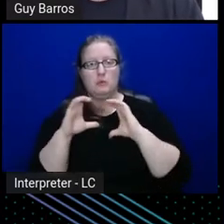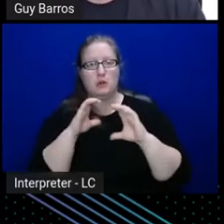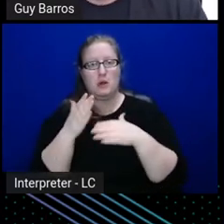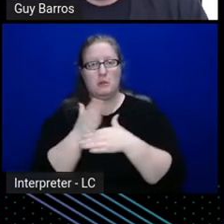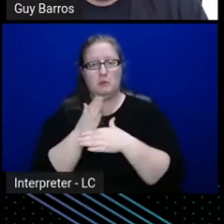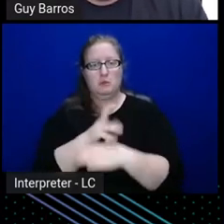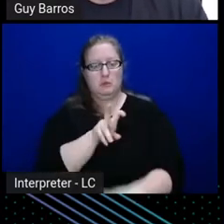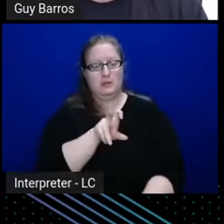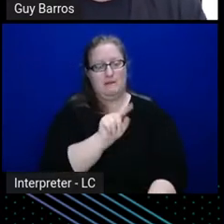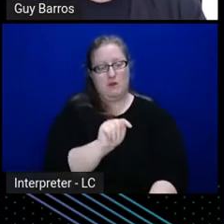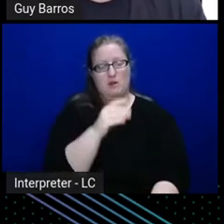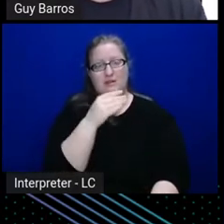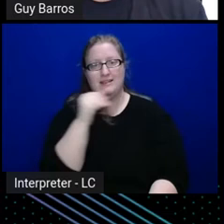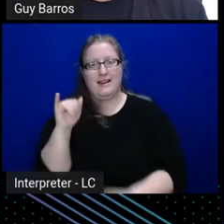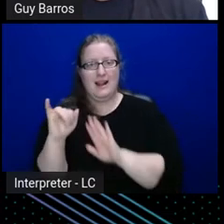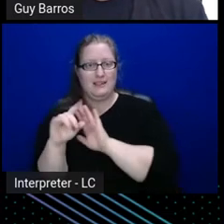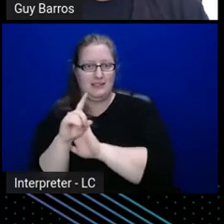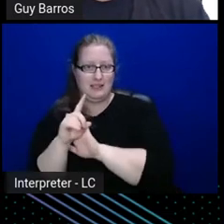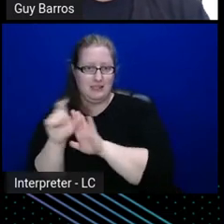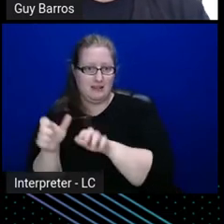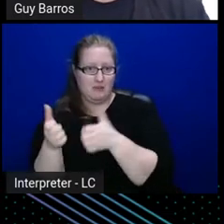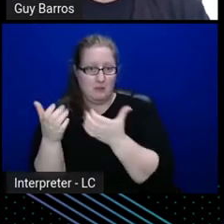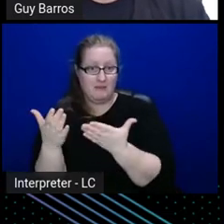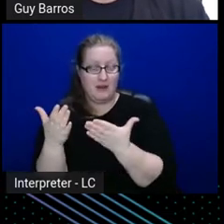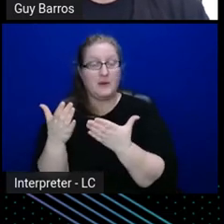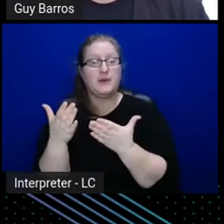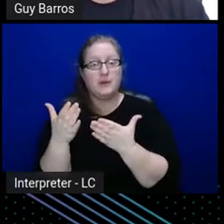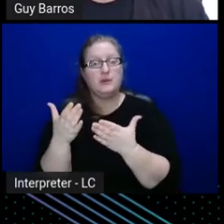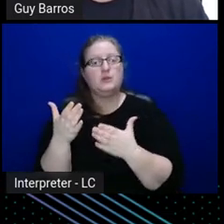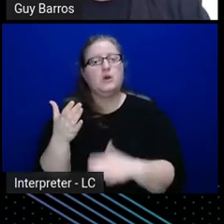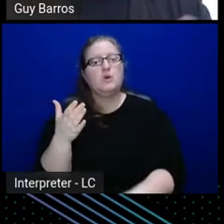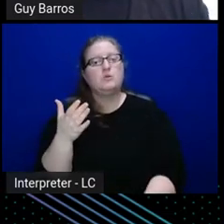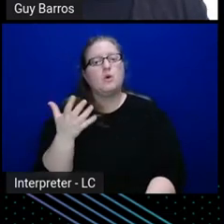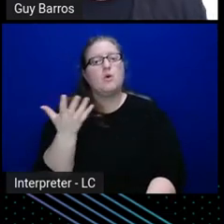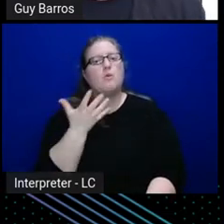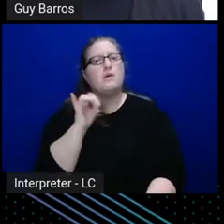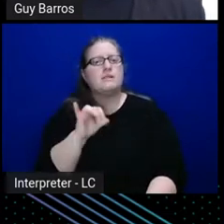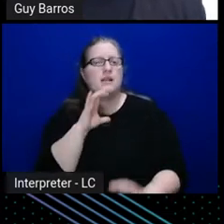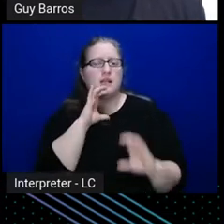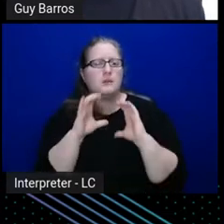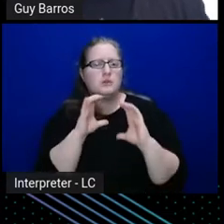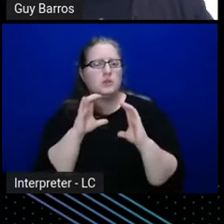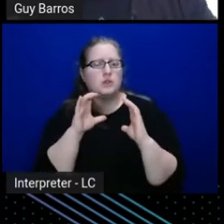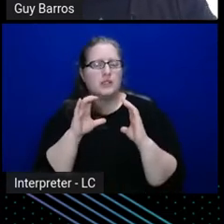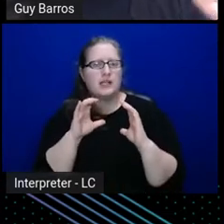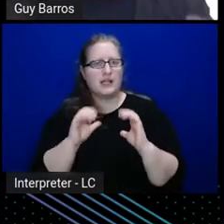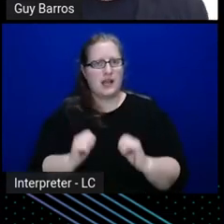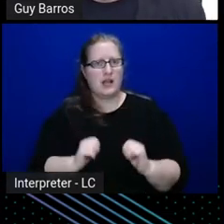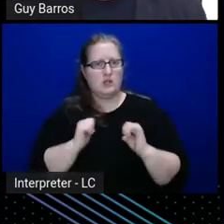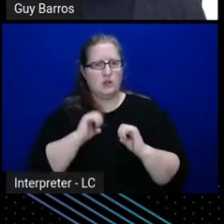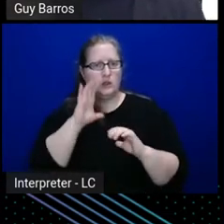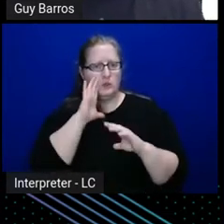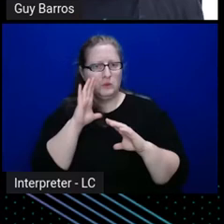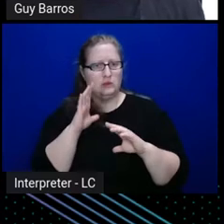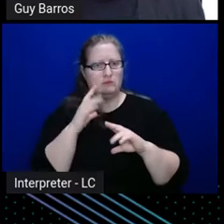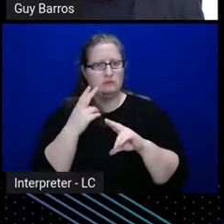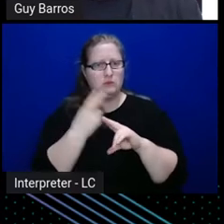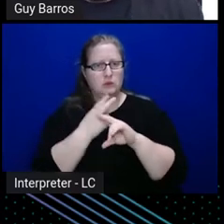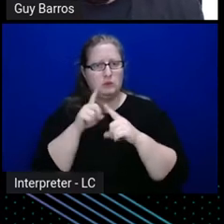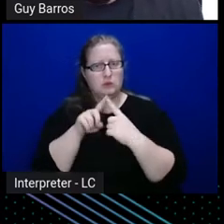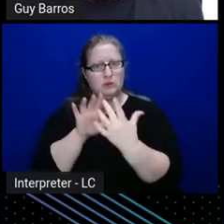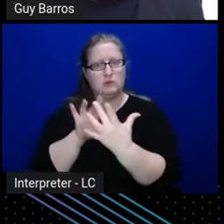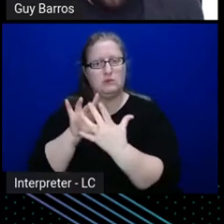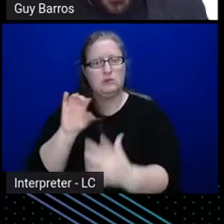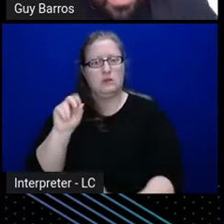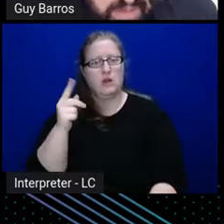identity provider, right, so this is, like, what is the communication address that I'm, that I'm going to talk to Okta at, or GitLab at, or